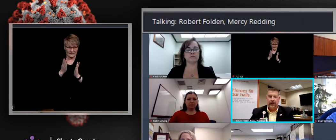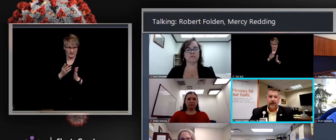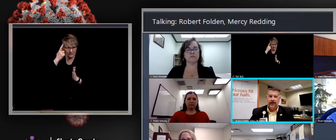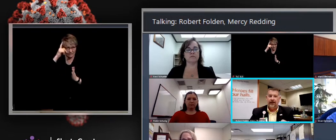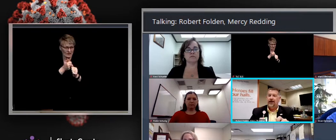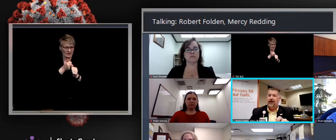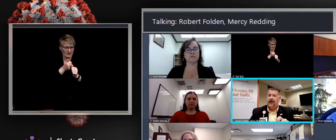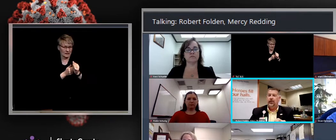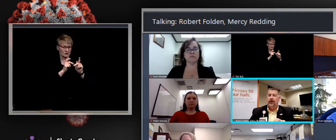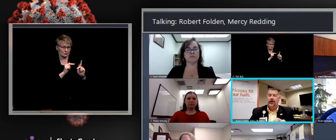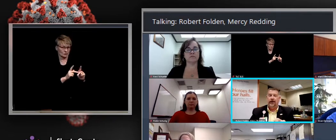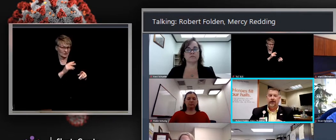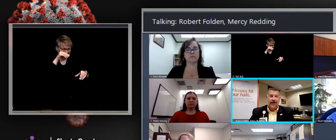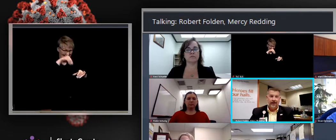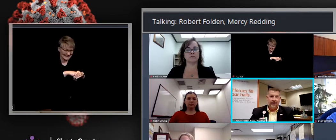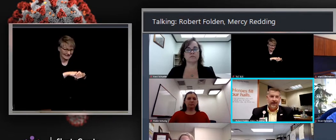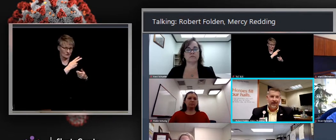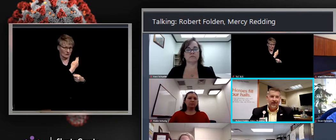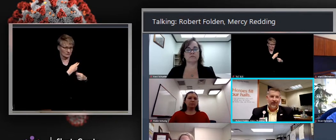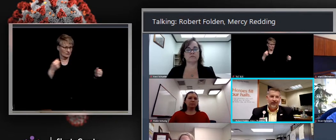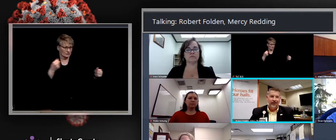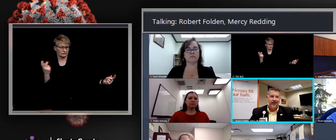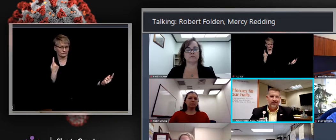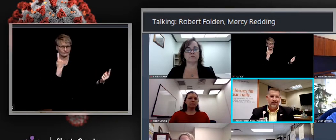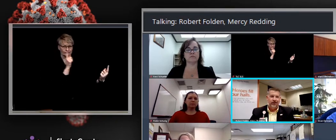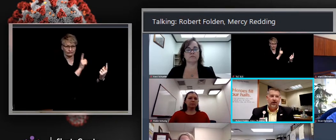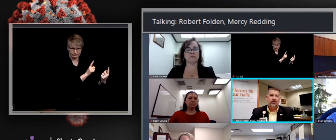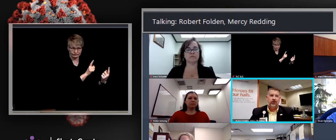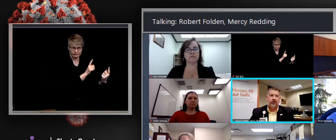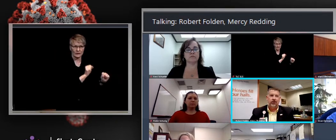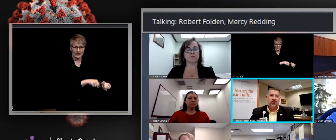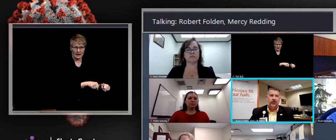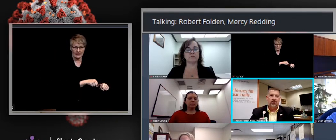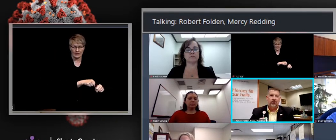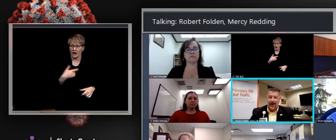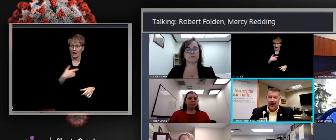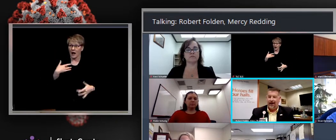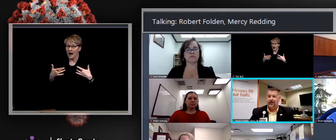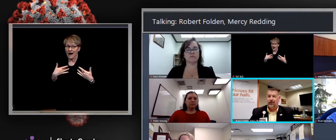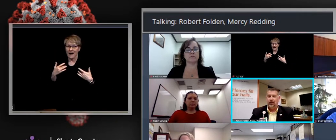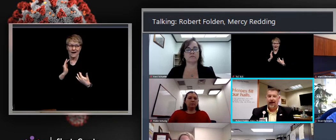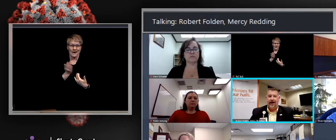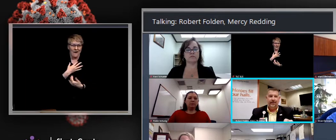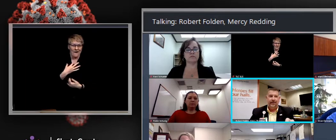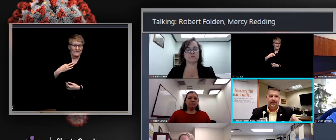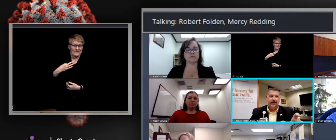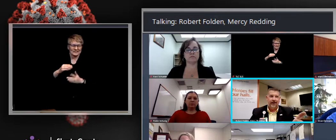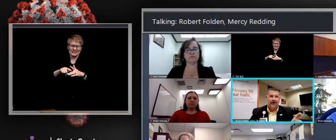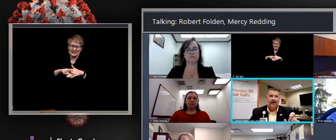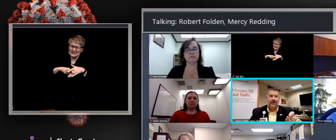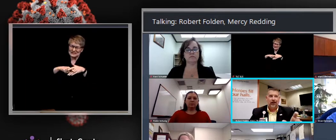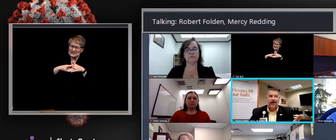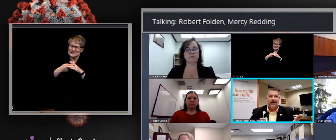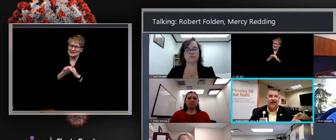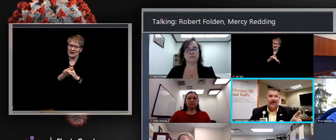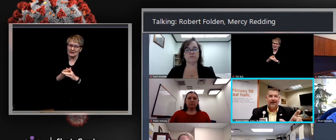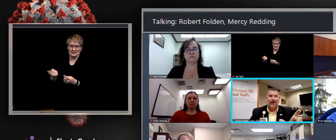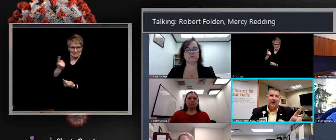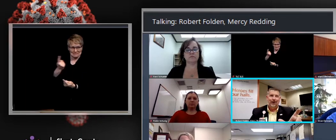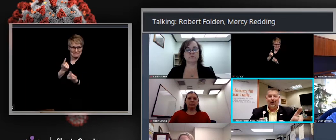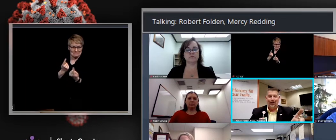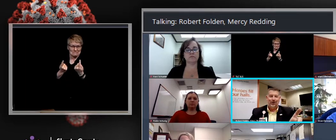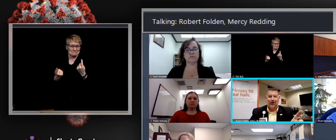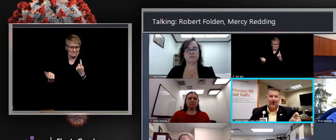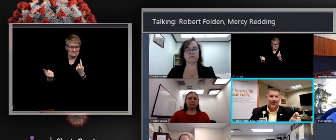here in the hospital. We're excited that our volunteers are starting to come back. So we have, again, a slightly